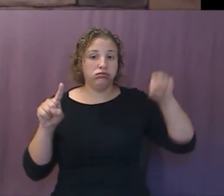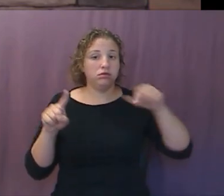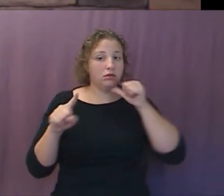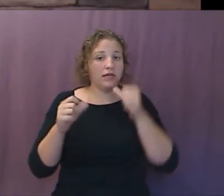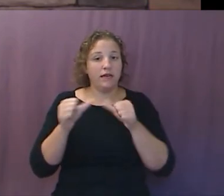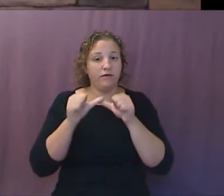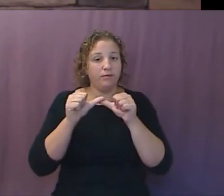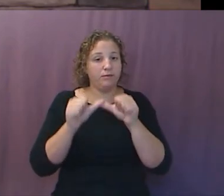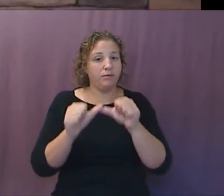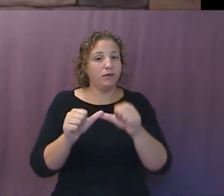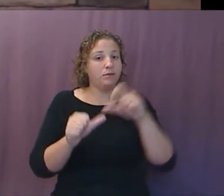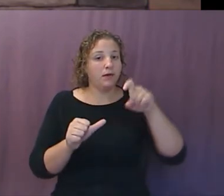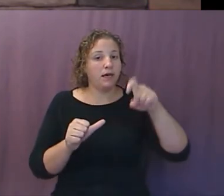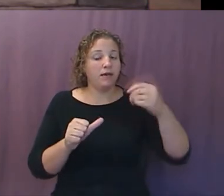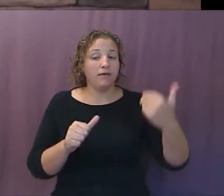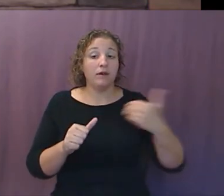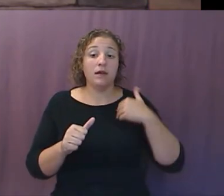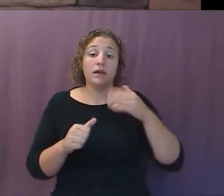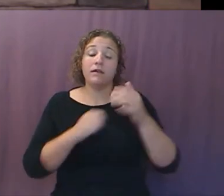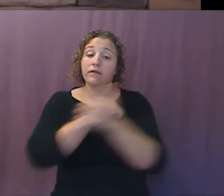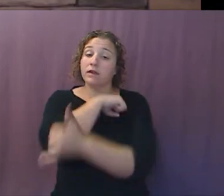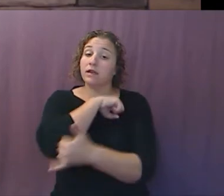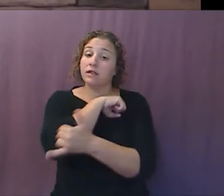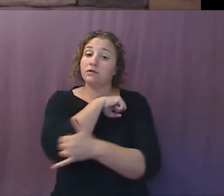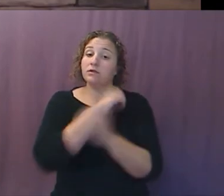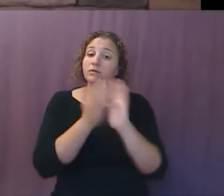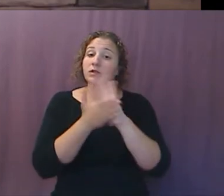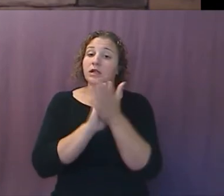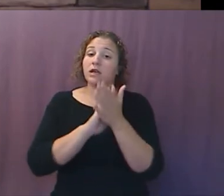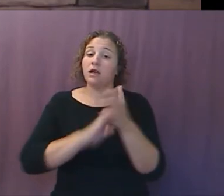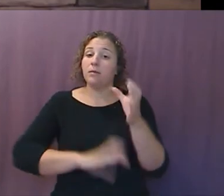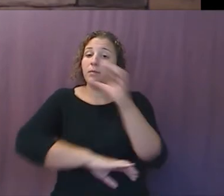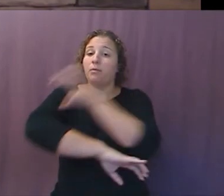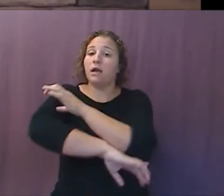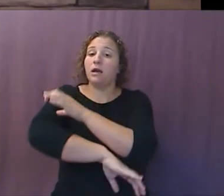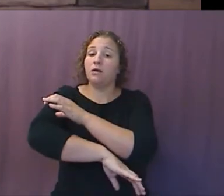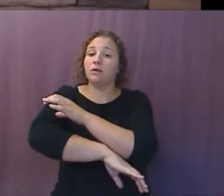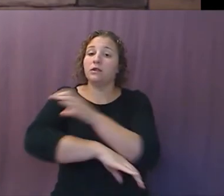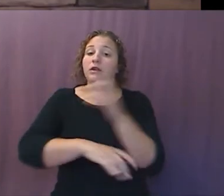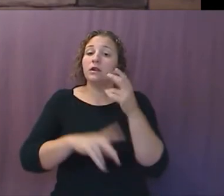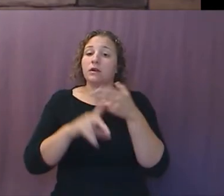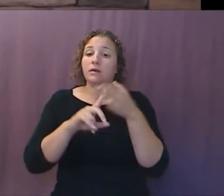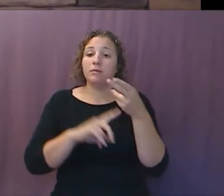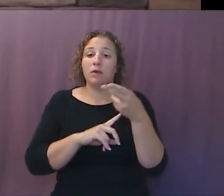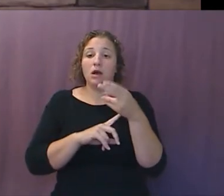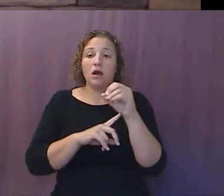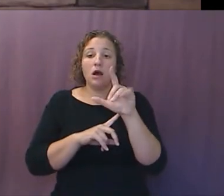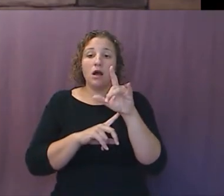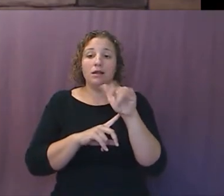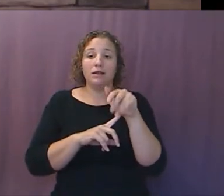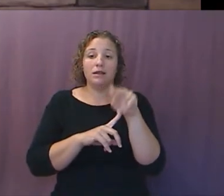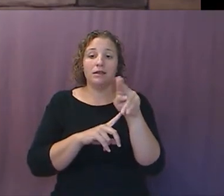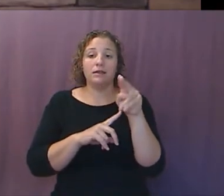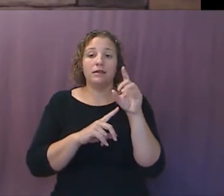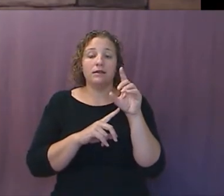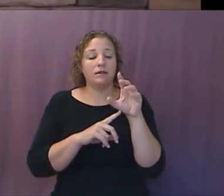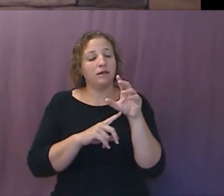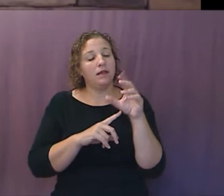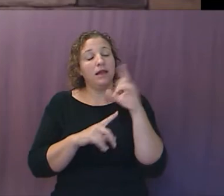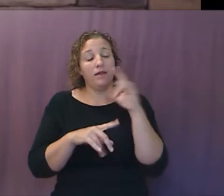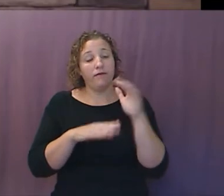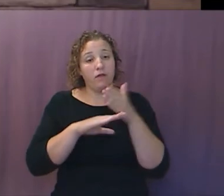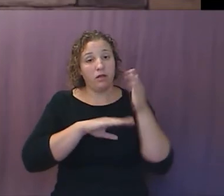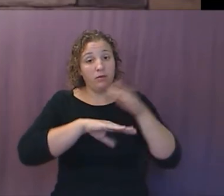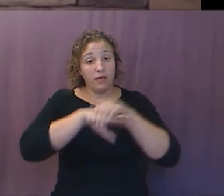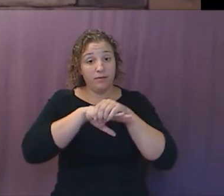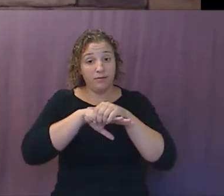you need. Countries that became global powerhouses, Holland, followed by Britain. Isaac Newton, as director of the Royal